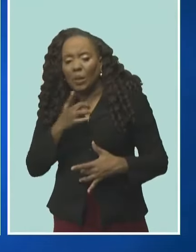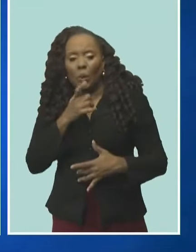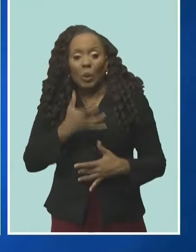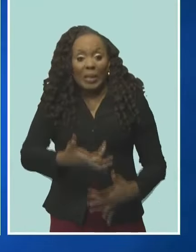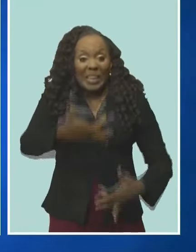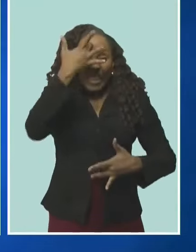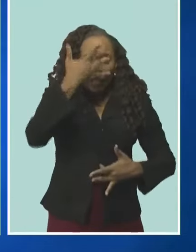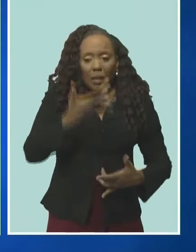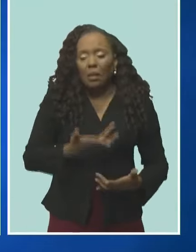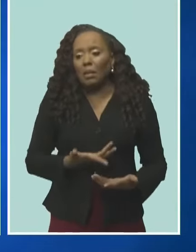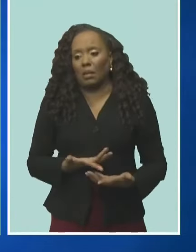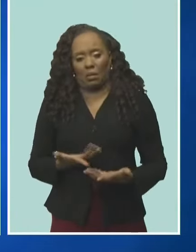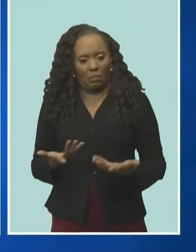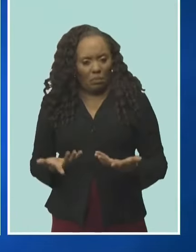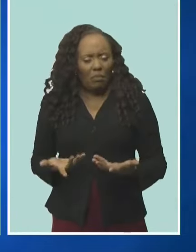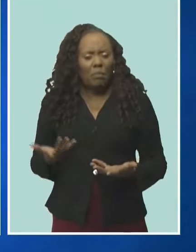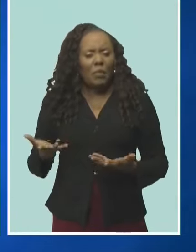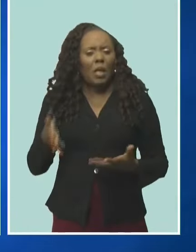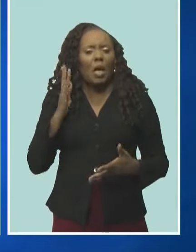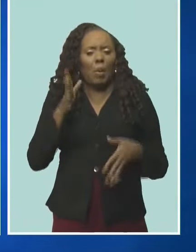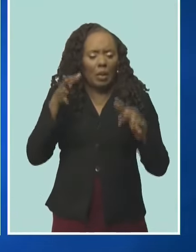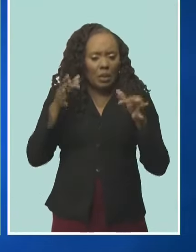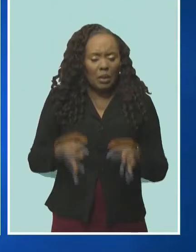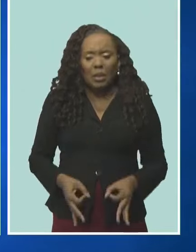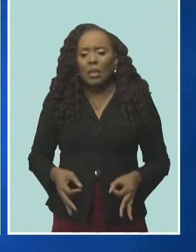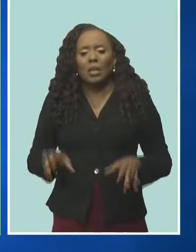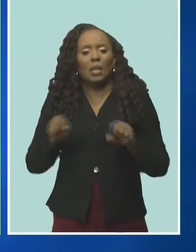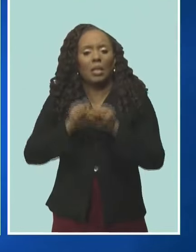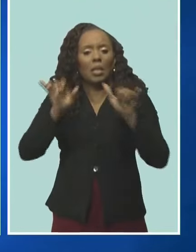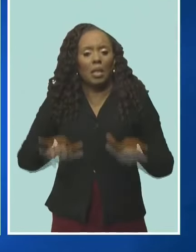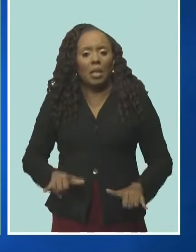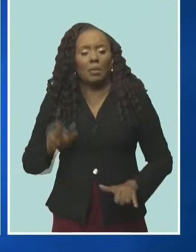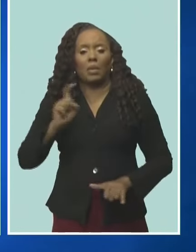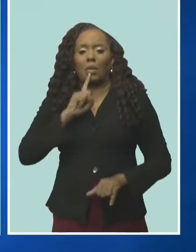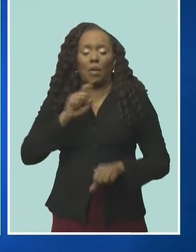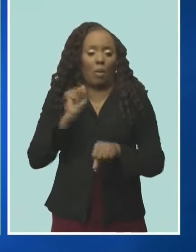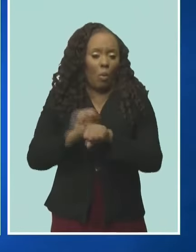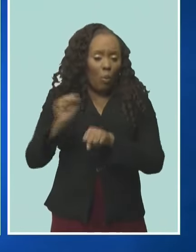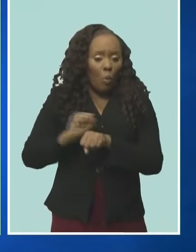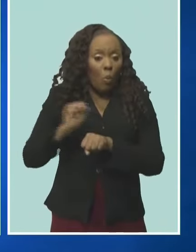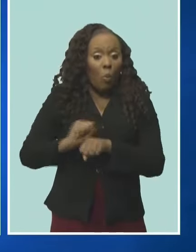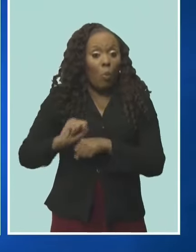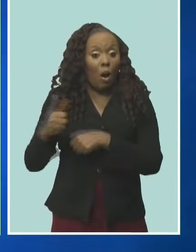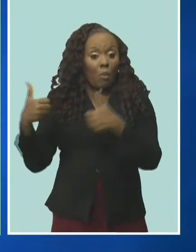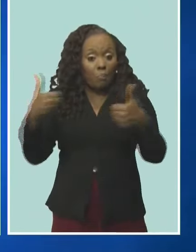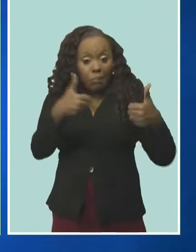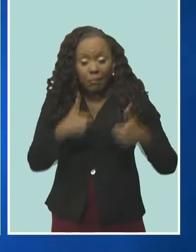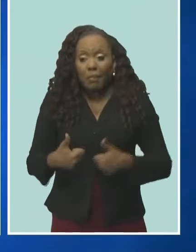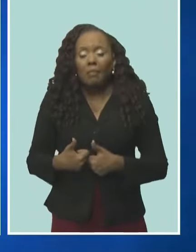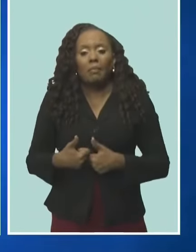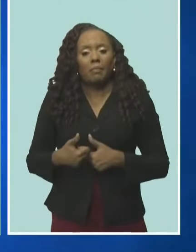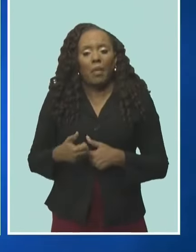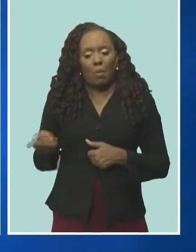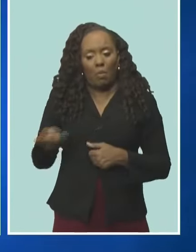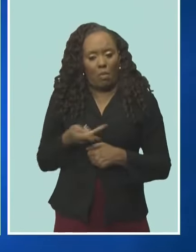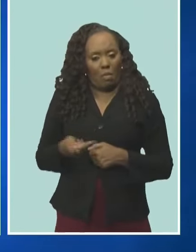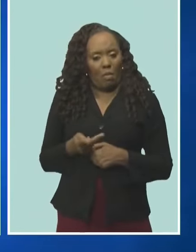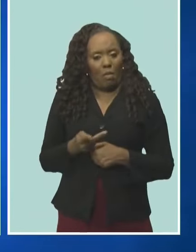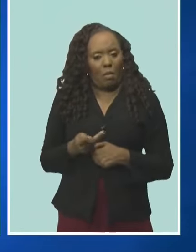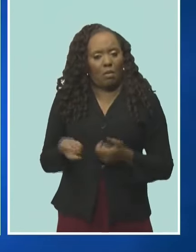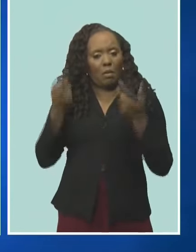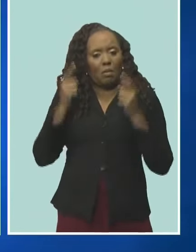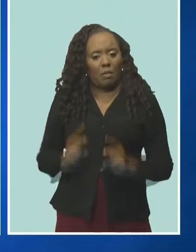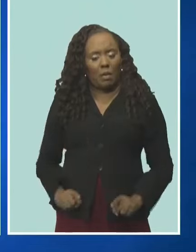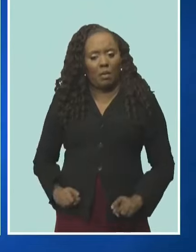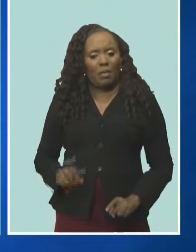referred elsewhere to be dealt with. And that system needs to be really functioning well. I think we are all in agreement about that. That system really